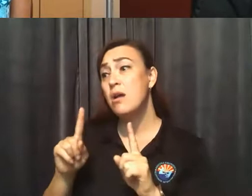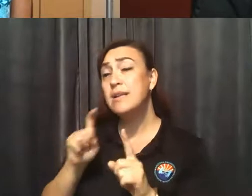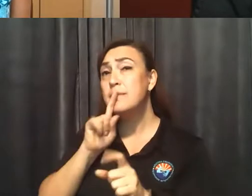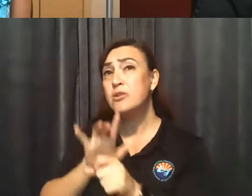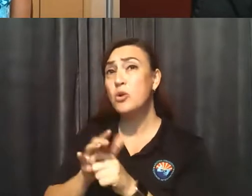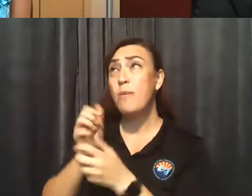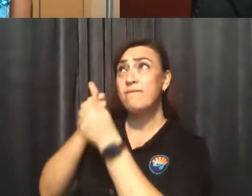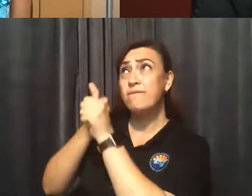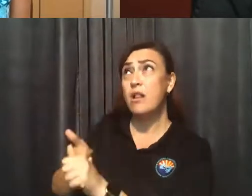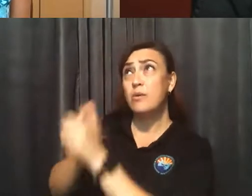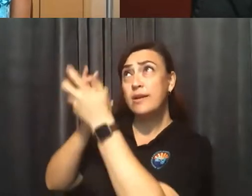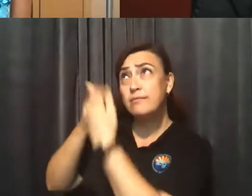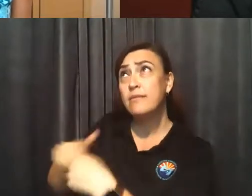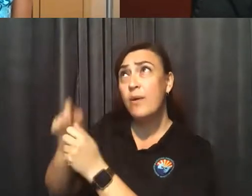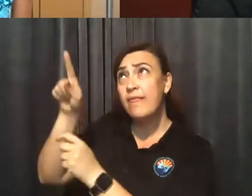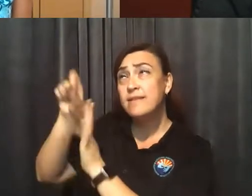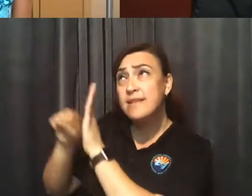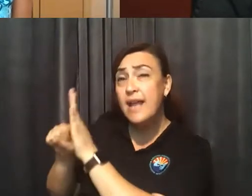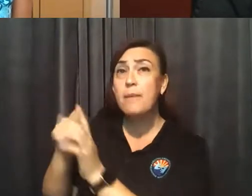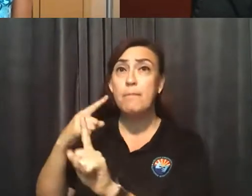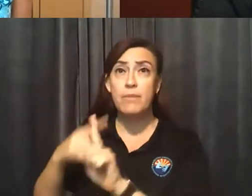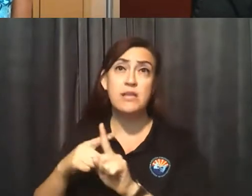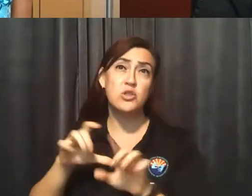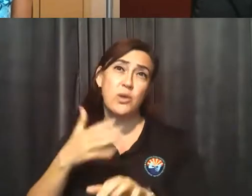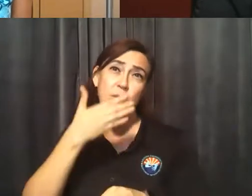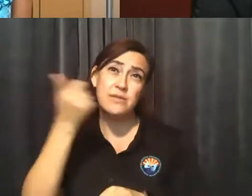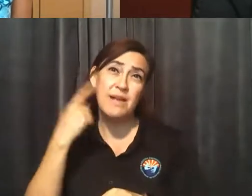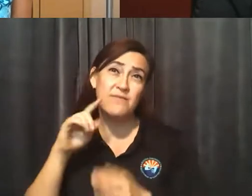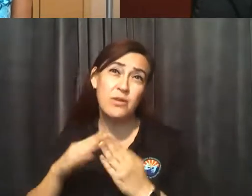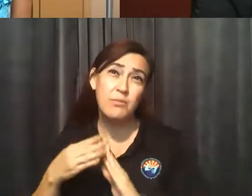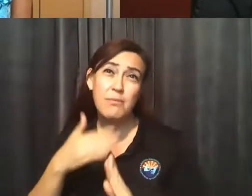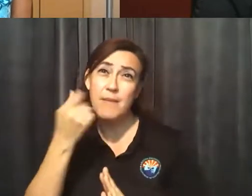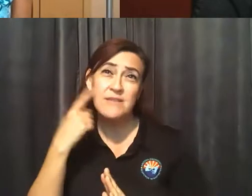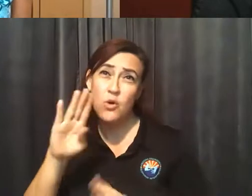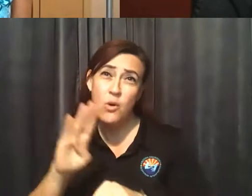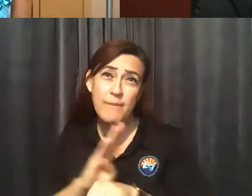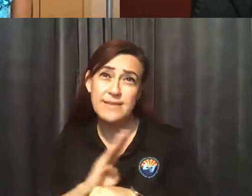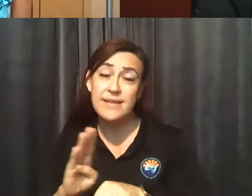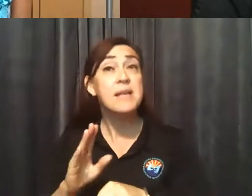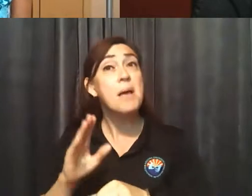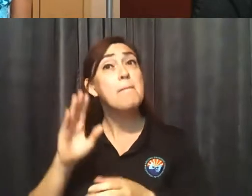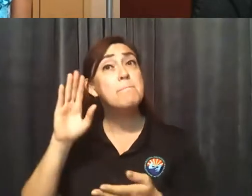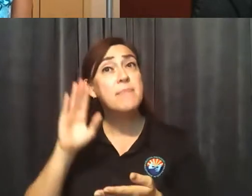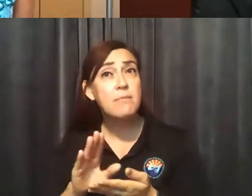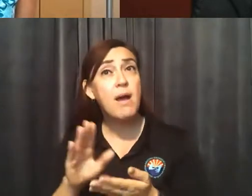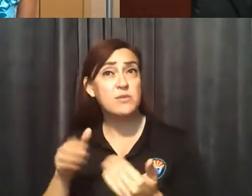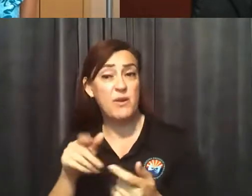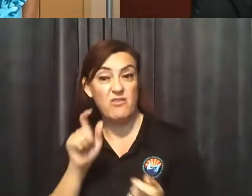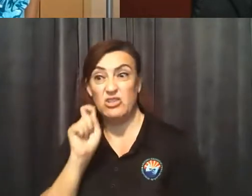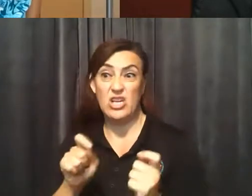works best for your businesses and minimizing the changes that you have to make in order to operate. So